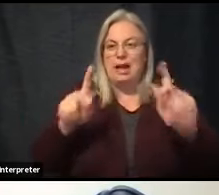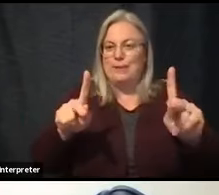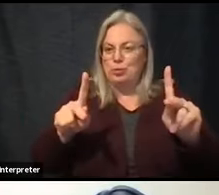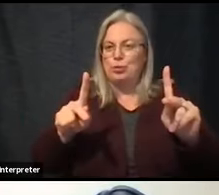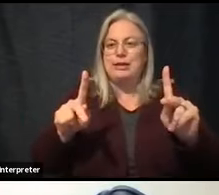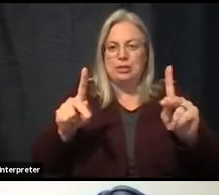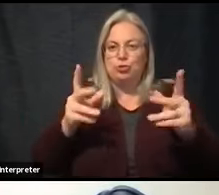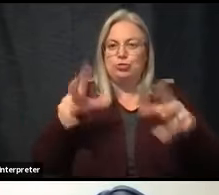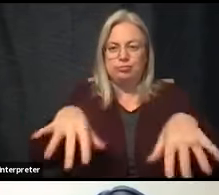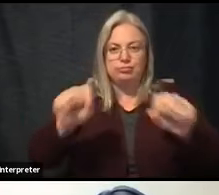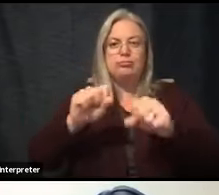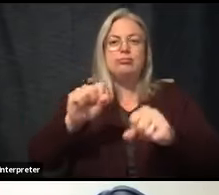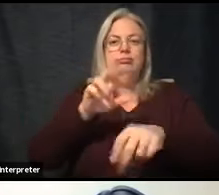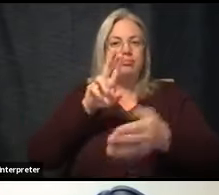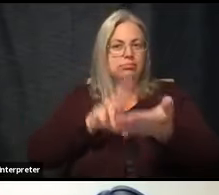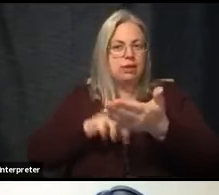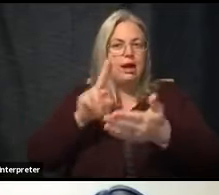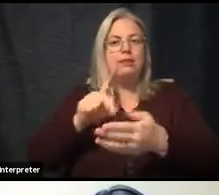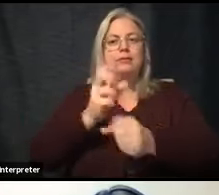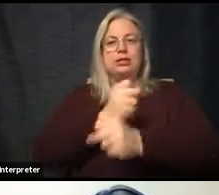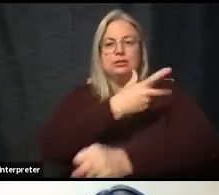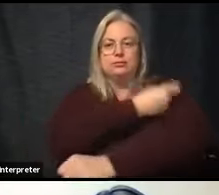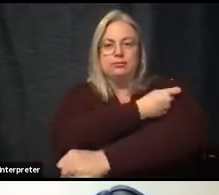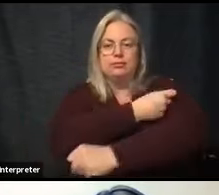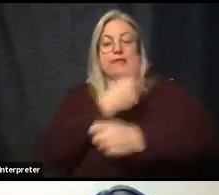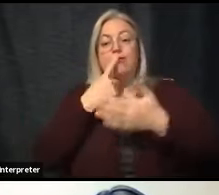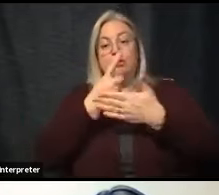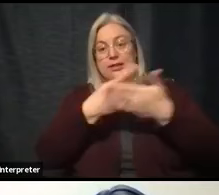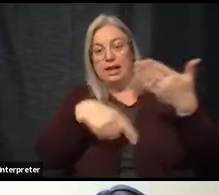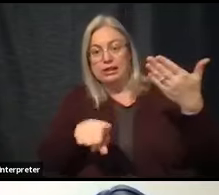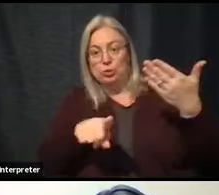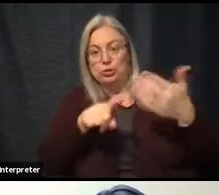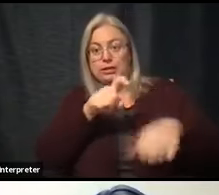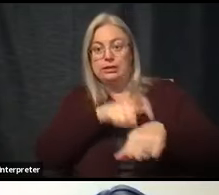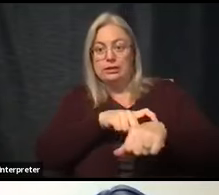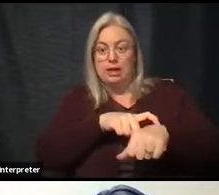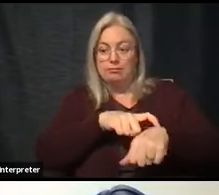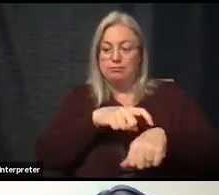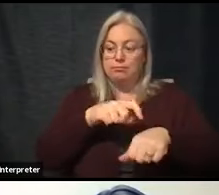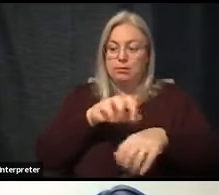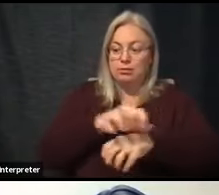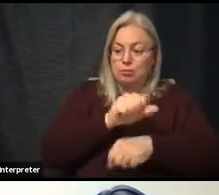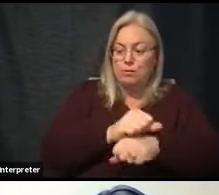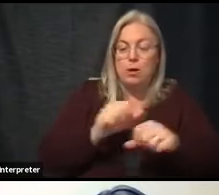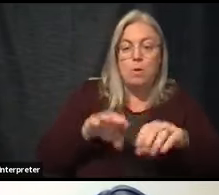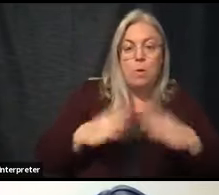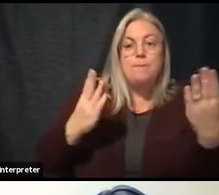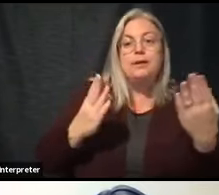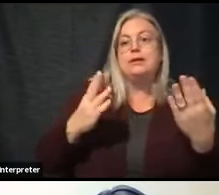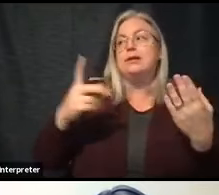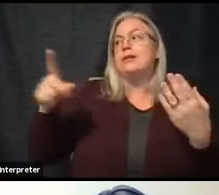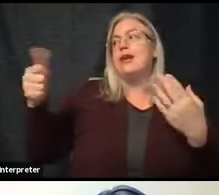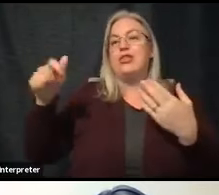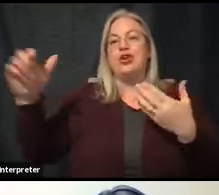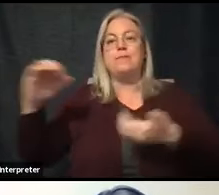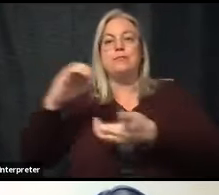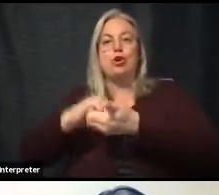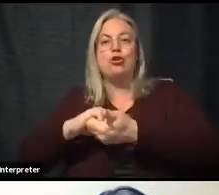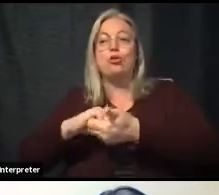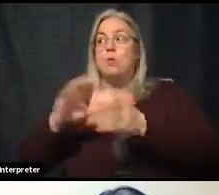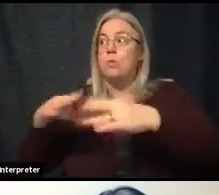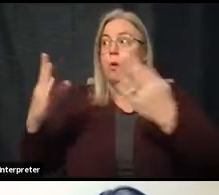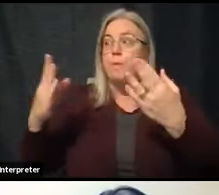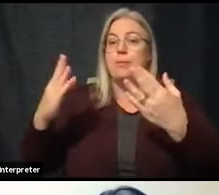at our total allocation for next week, appointments that we've opened up, what our partners will open up, and what we